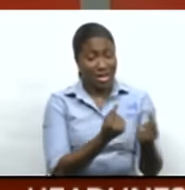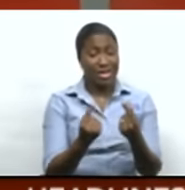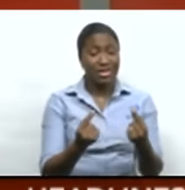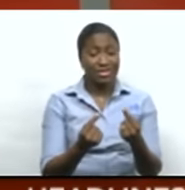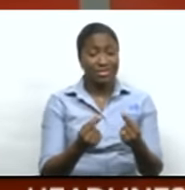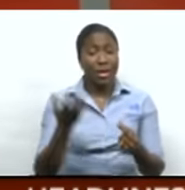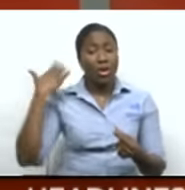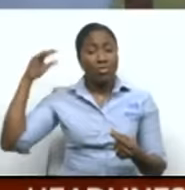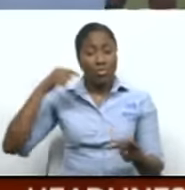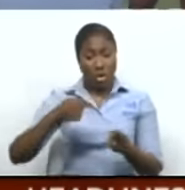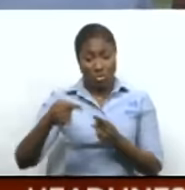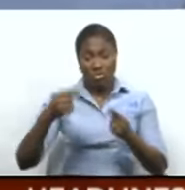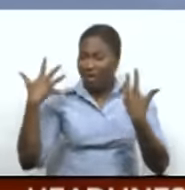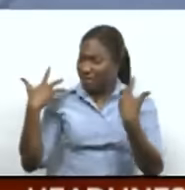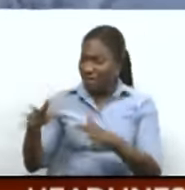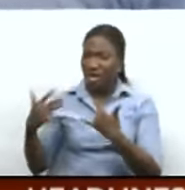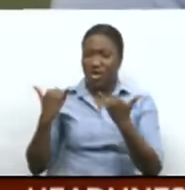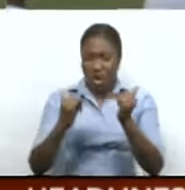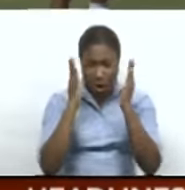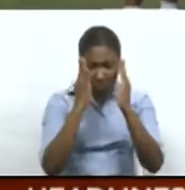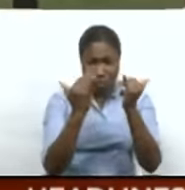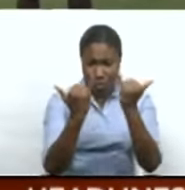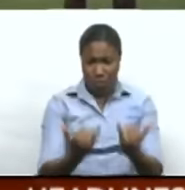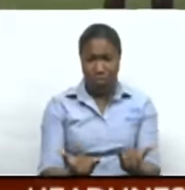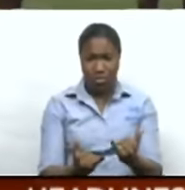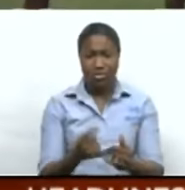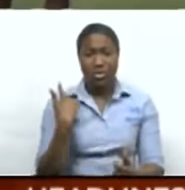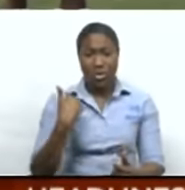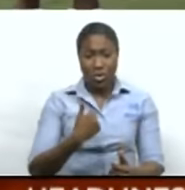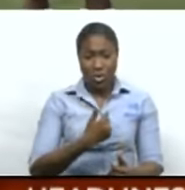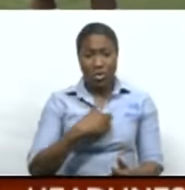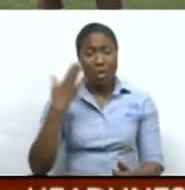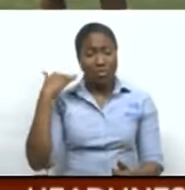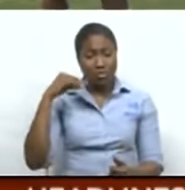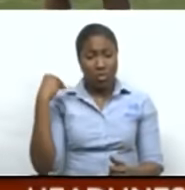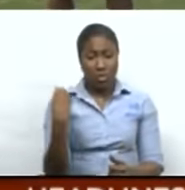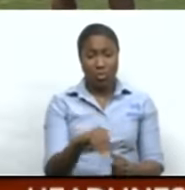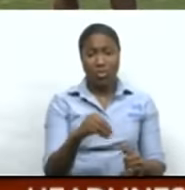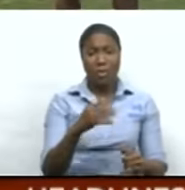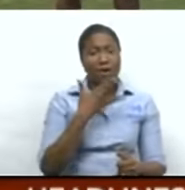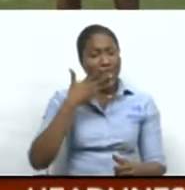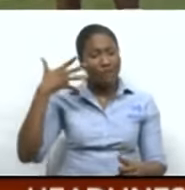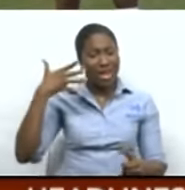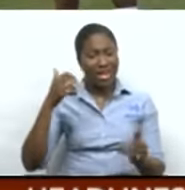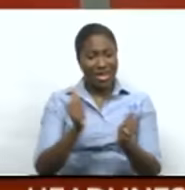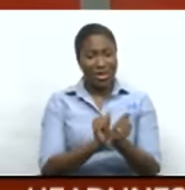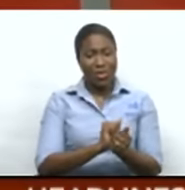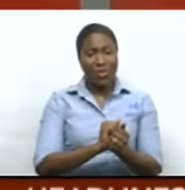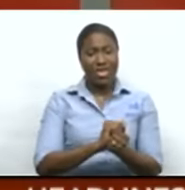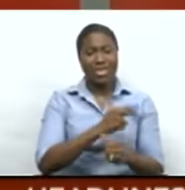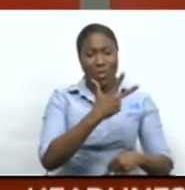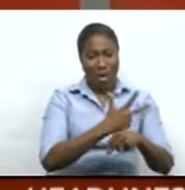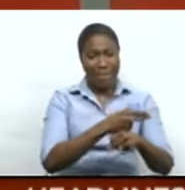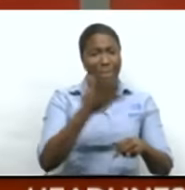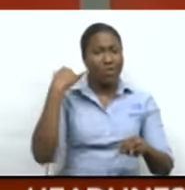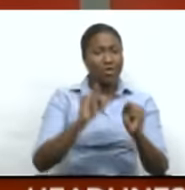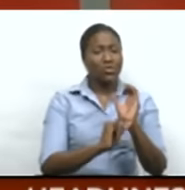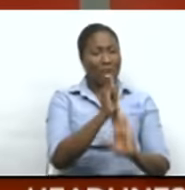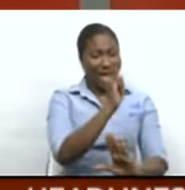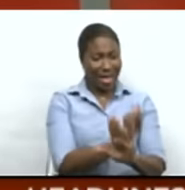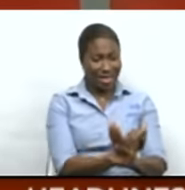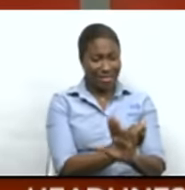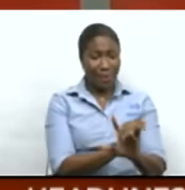have gone has gone already. TNT eked out a 1-0 win in a pre-goal cup friendly against the Central Americans in July. Since then they've